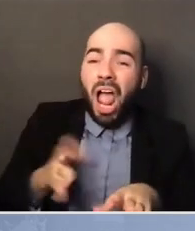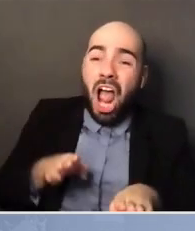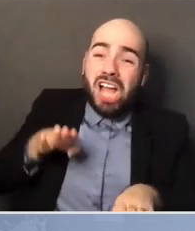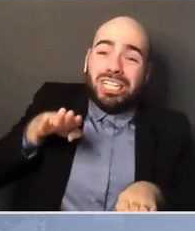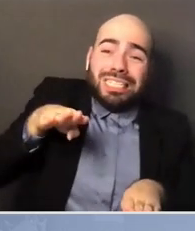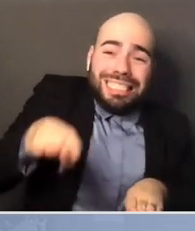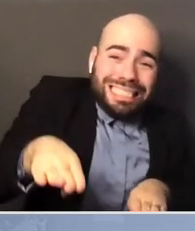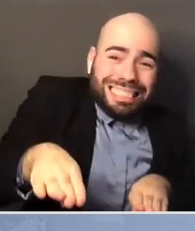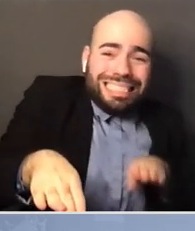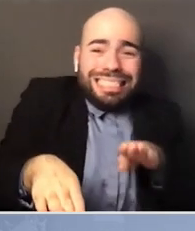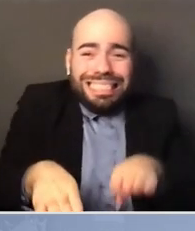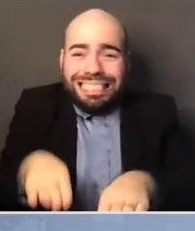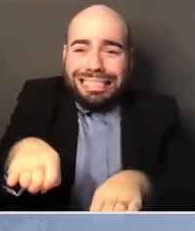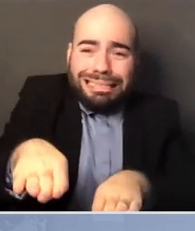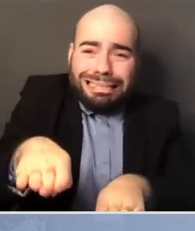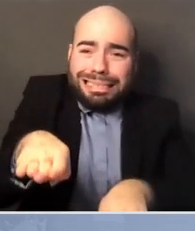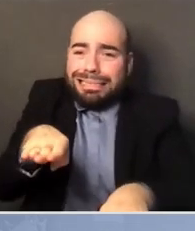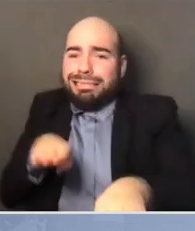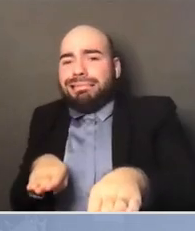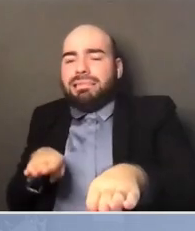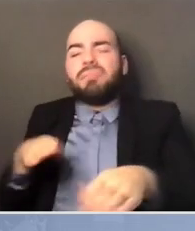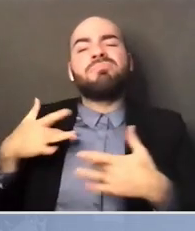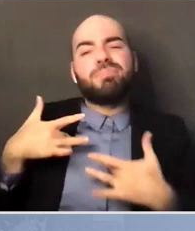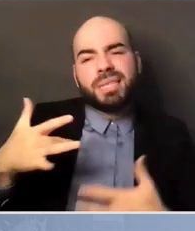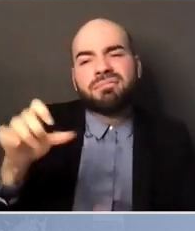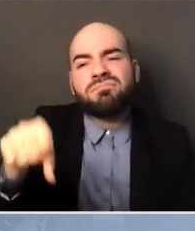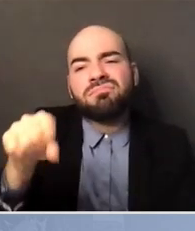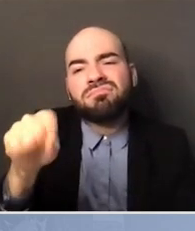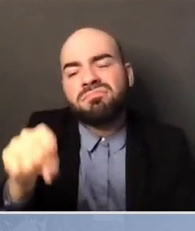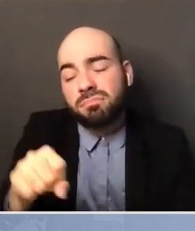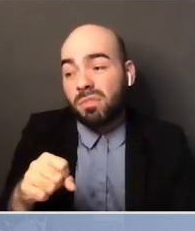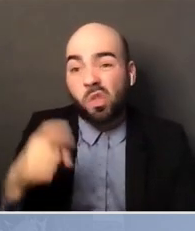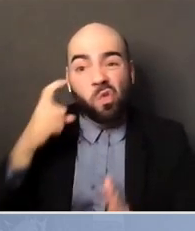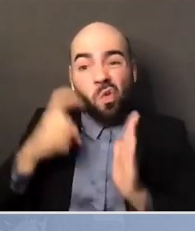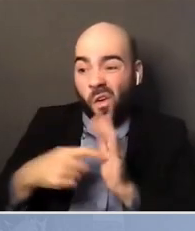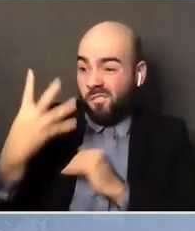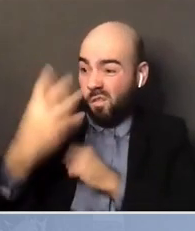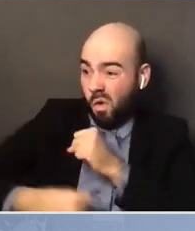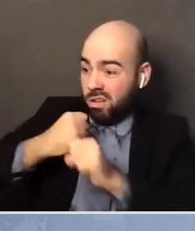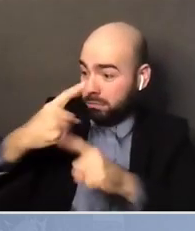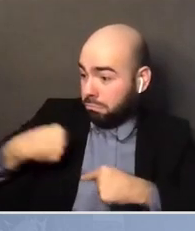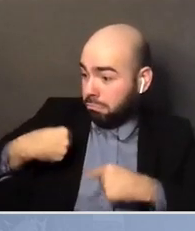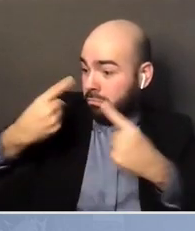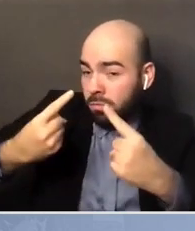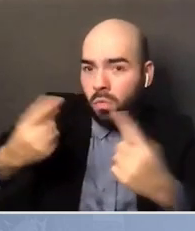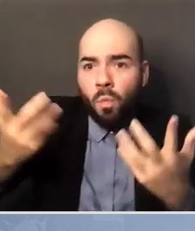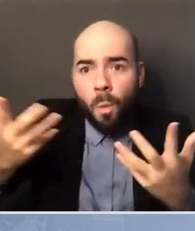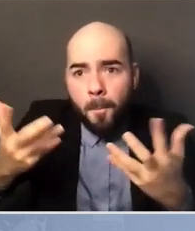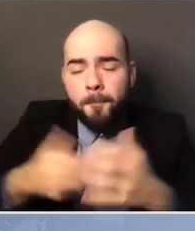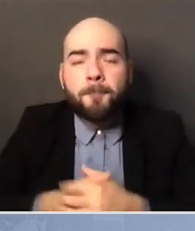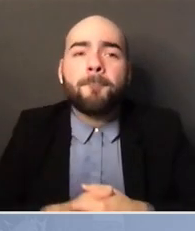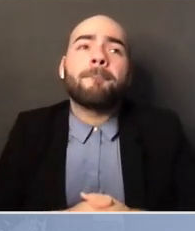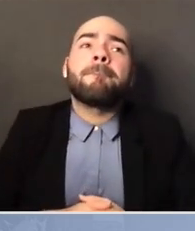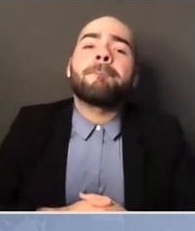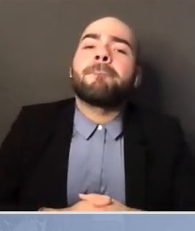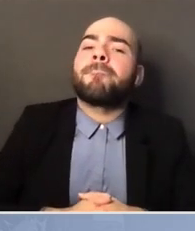And I think what we've seen over the last four years was a...